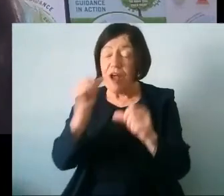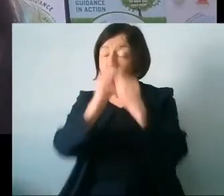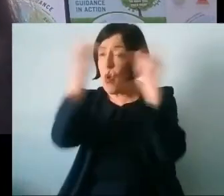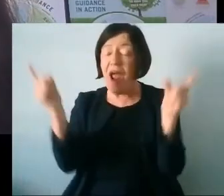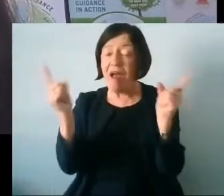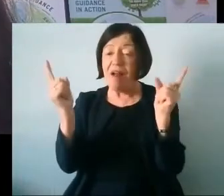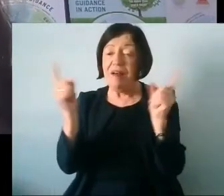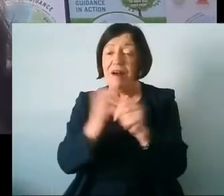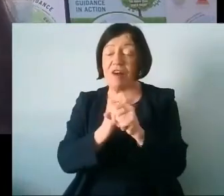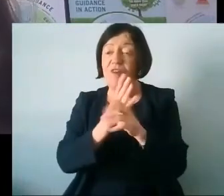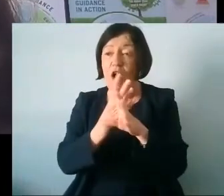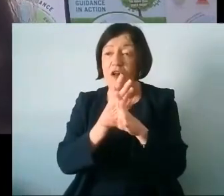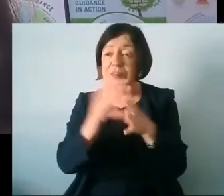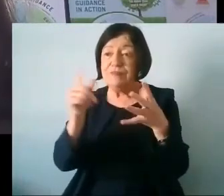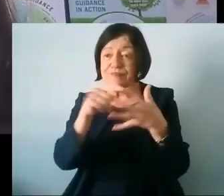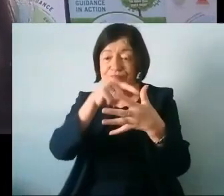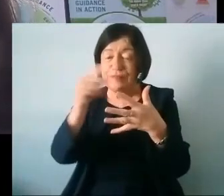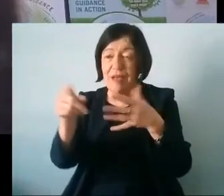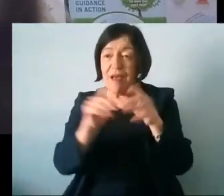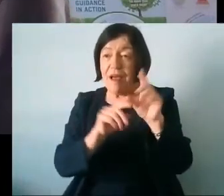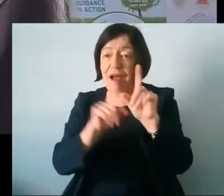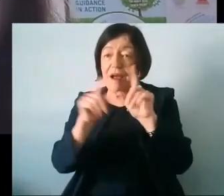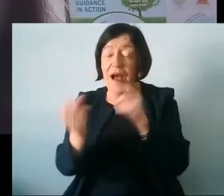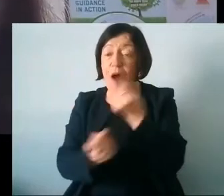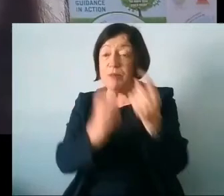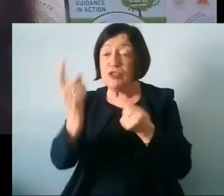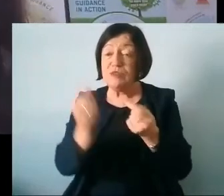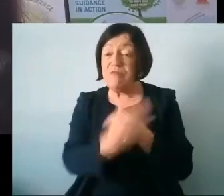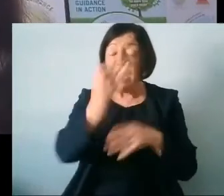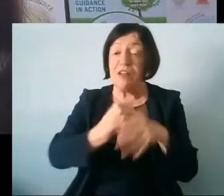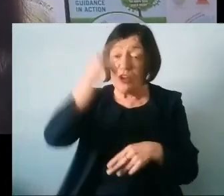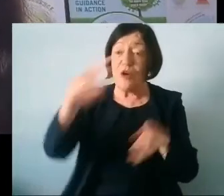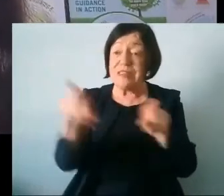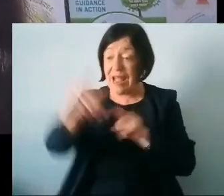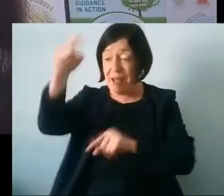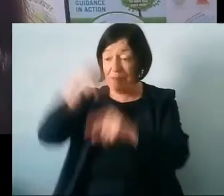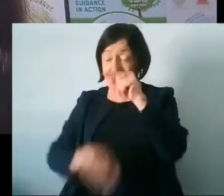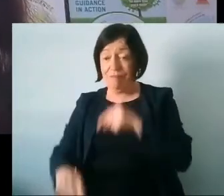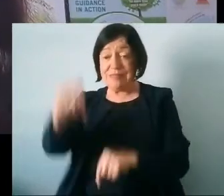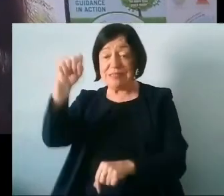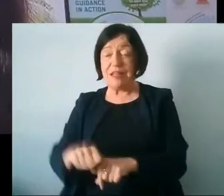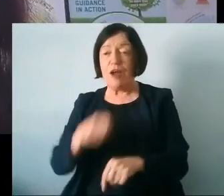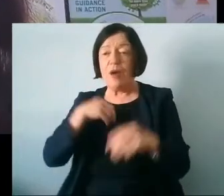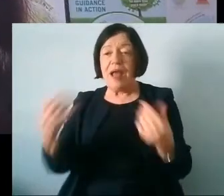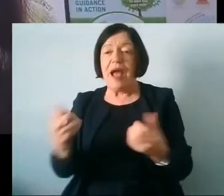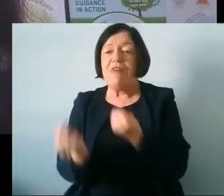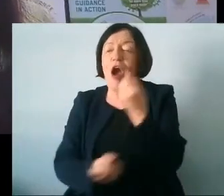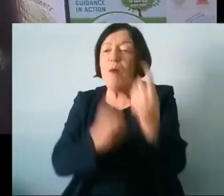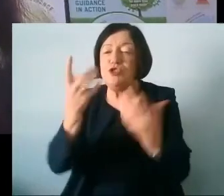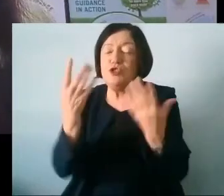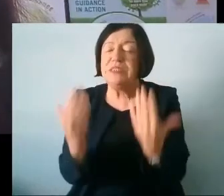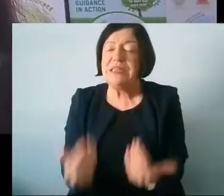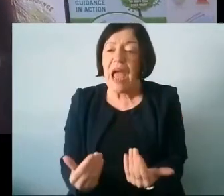of all of the opportunities that are available in the north and vice versa so I think we've we've an opportunity and also